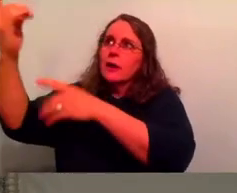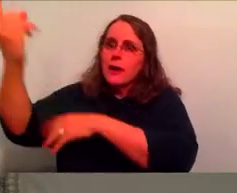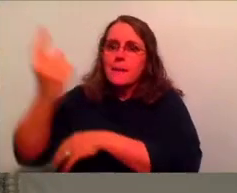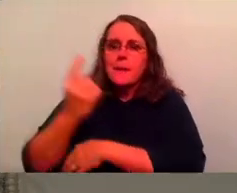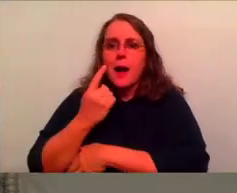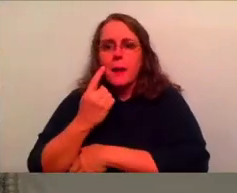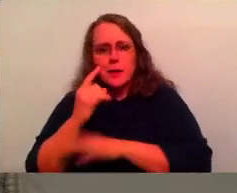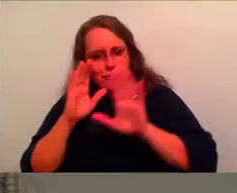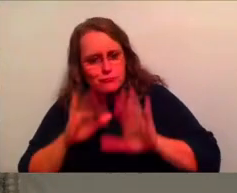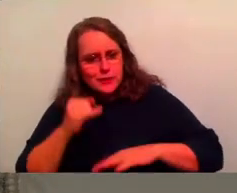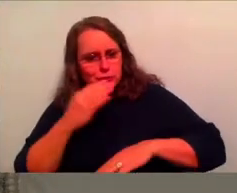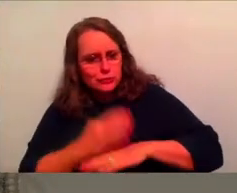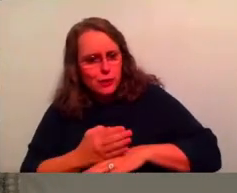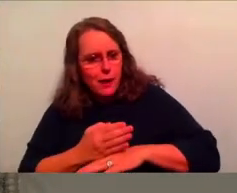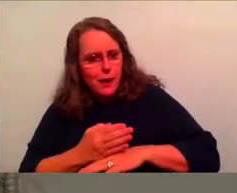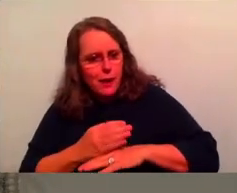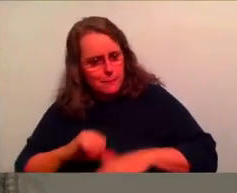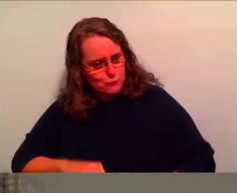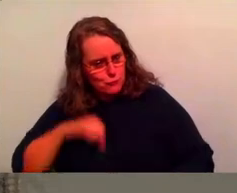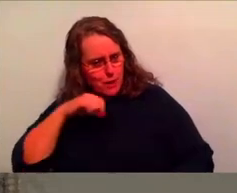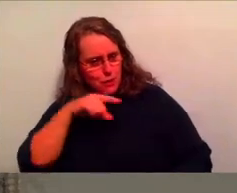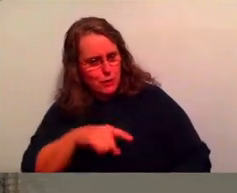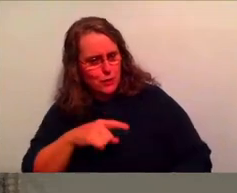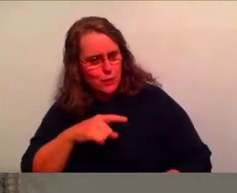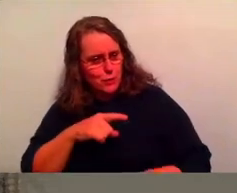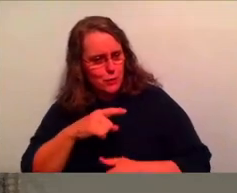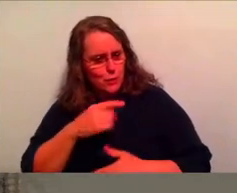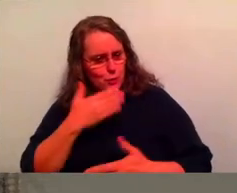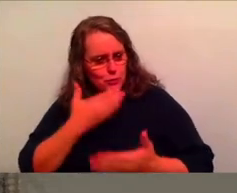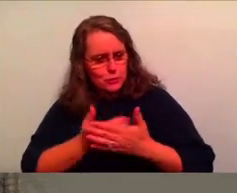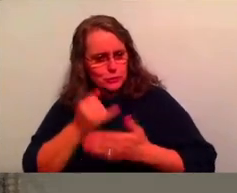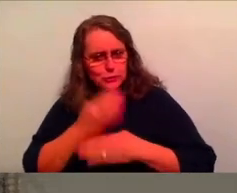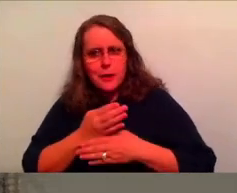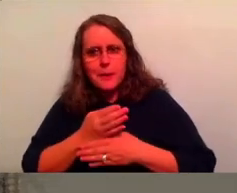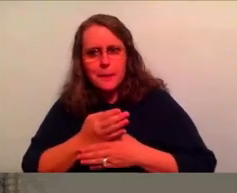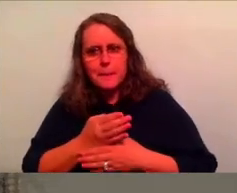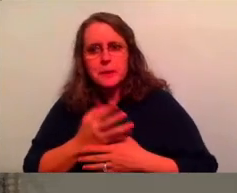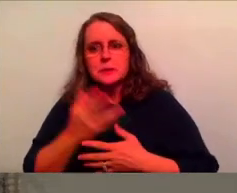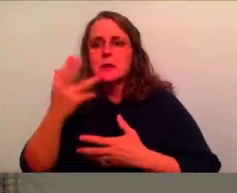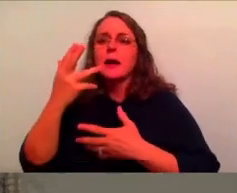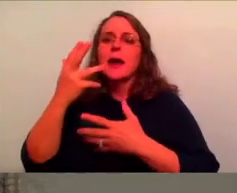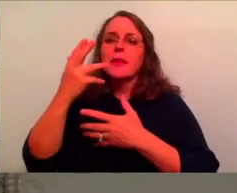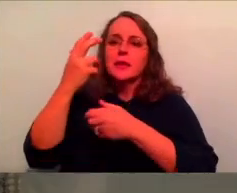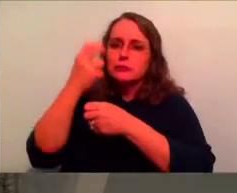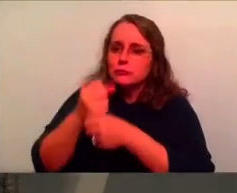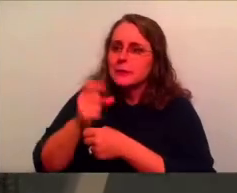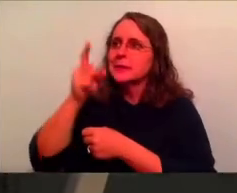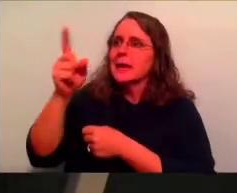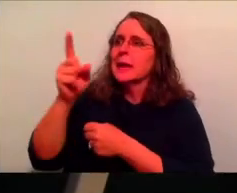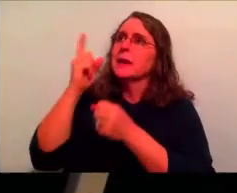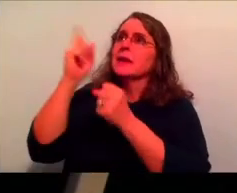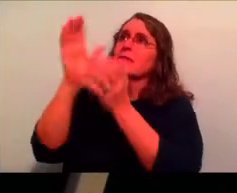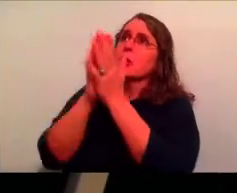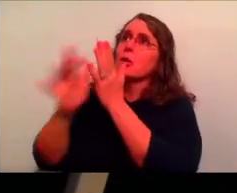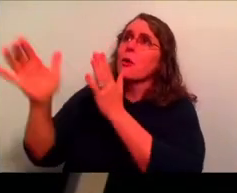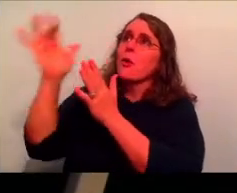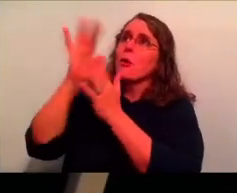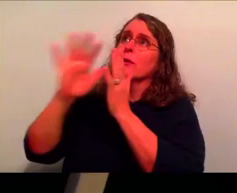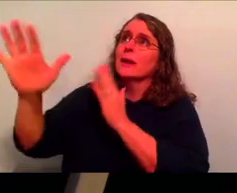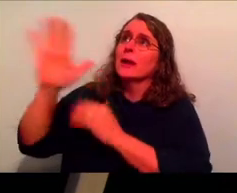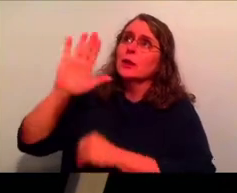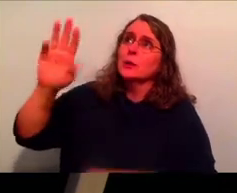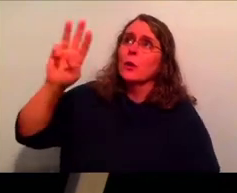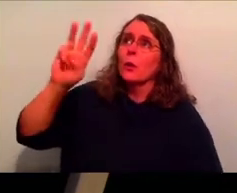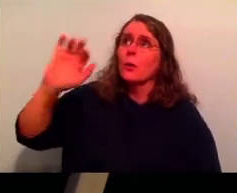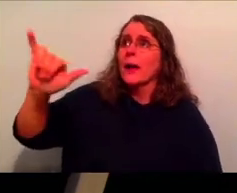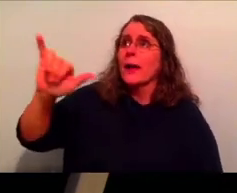so proud of you. Well done and giving God the glory, trusting God and saying, God, your way, not mine. And in those moments he comes in and